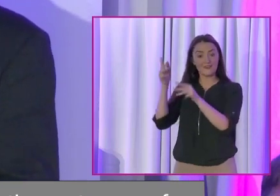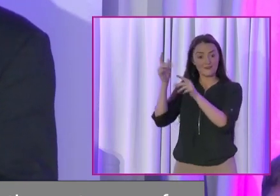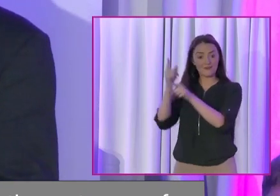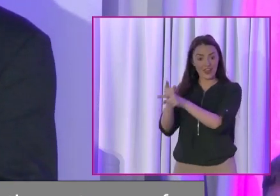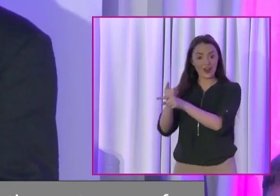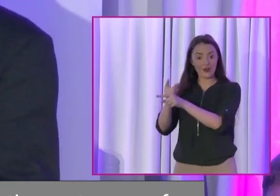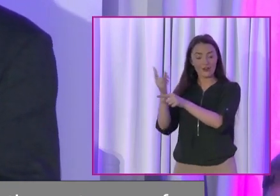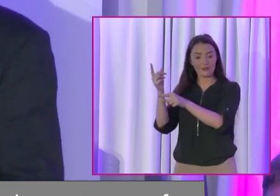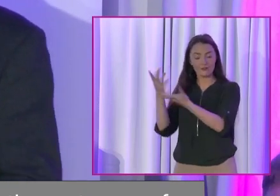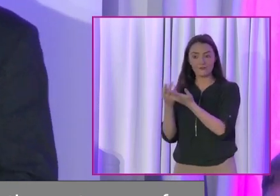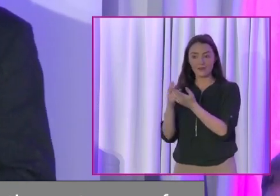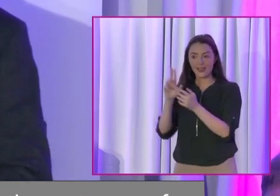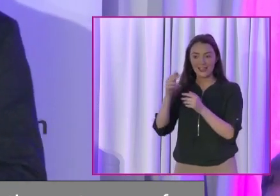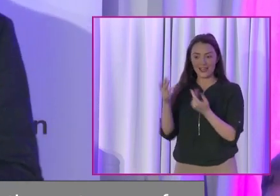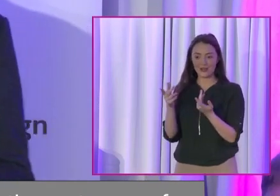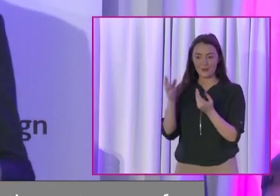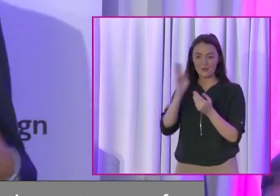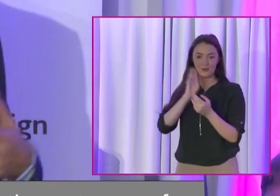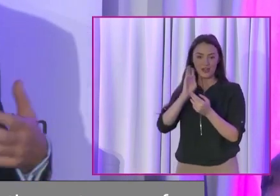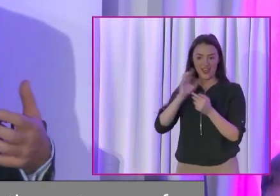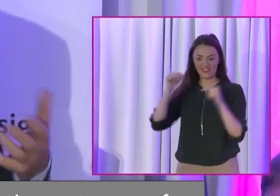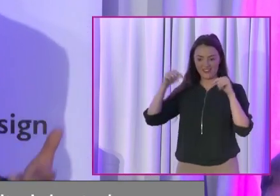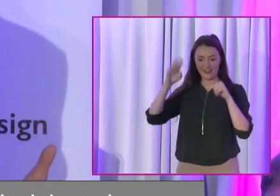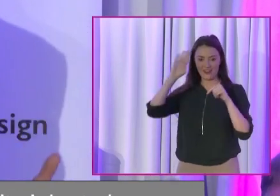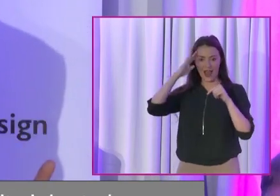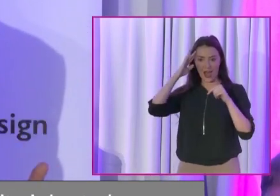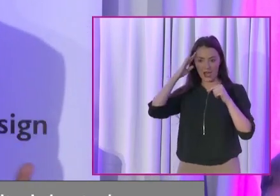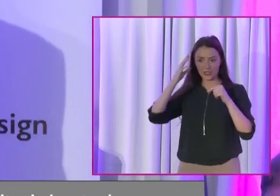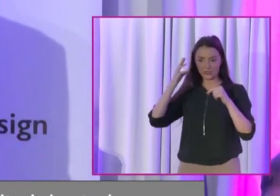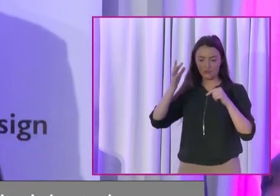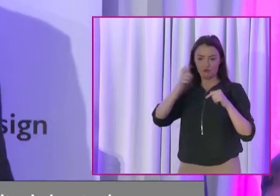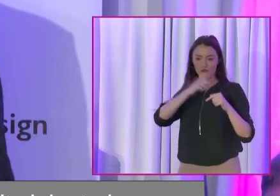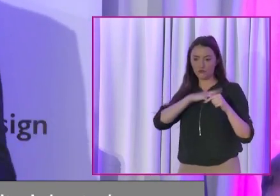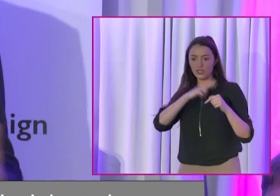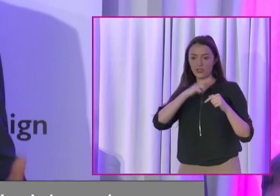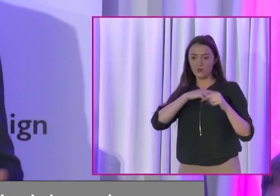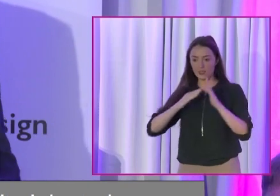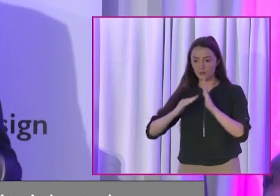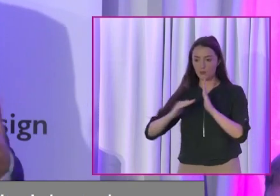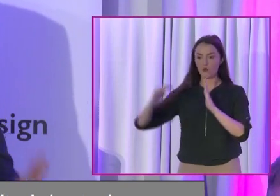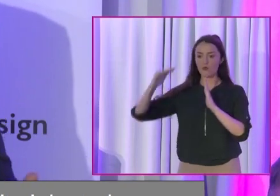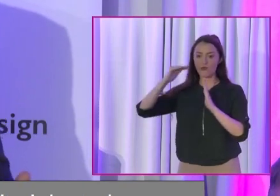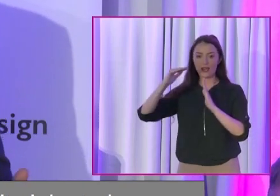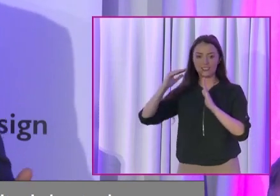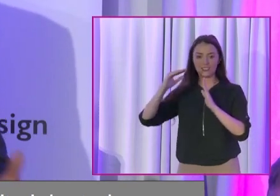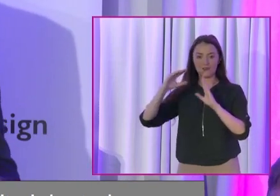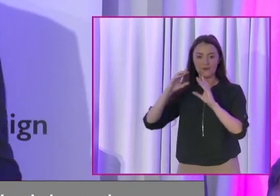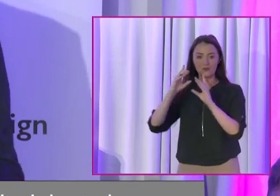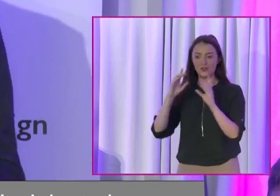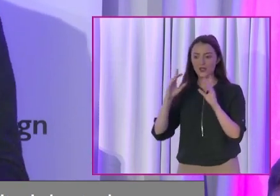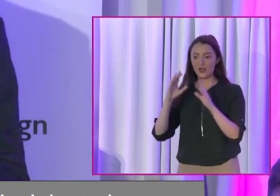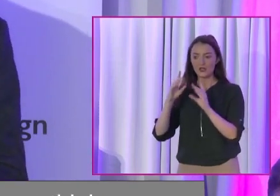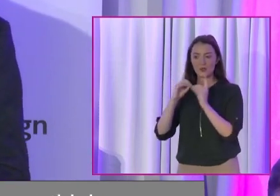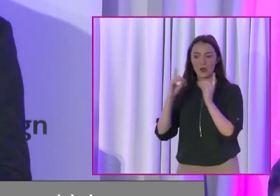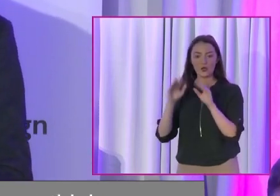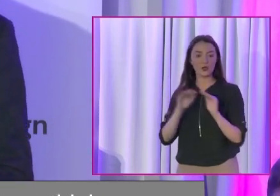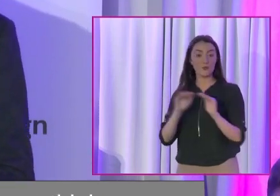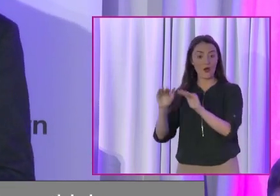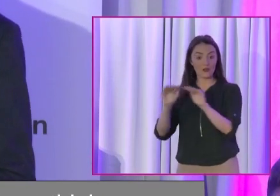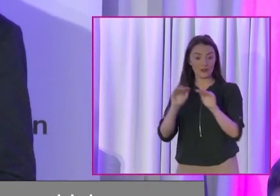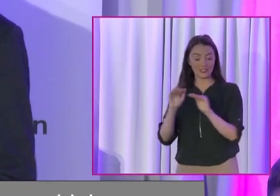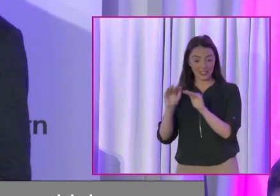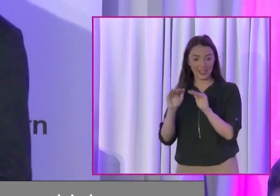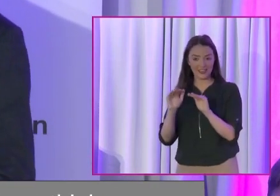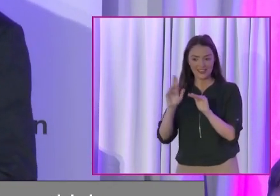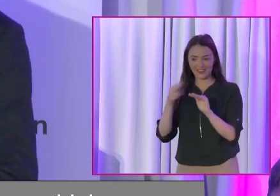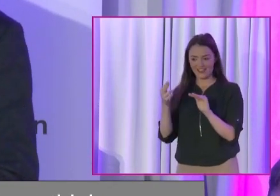claim to be a truly progressive democracy, which I think we think we are, unless we challenge the barriers that prevent disabled people